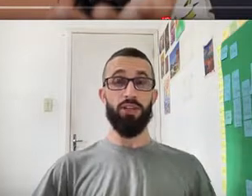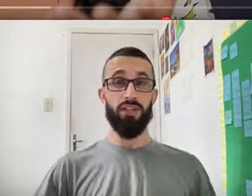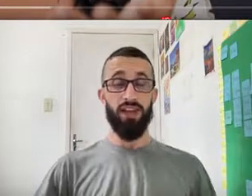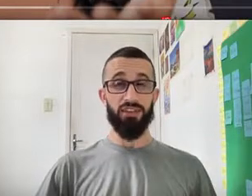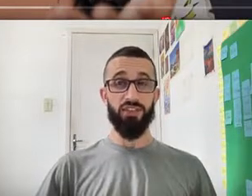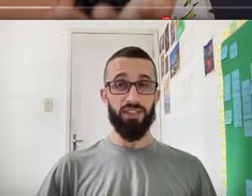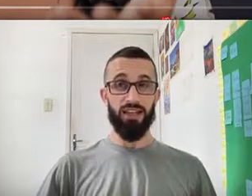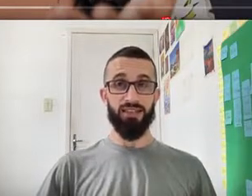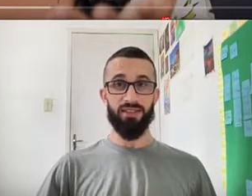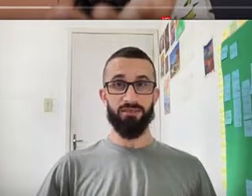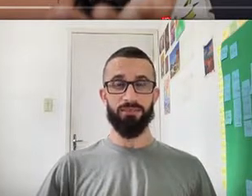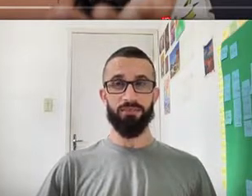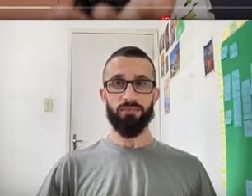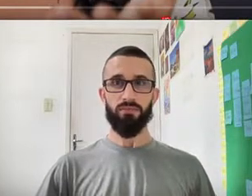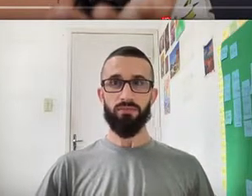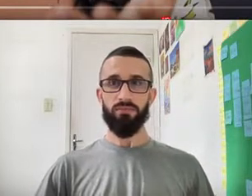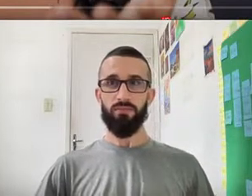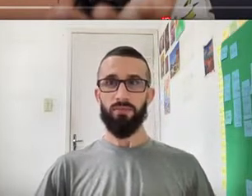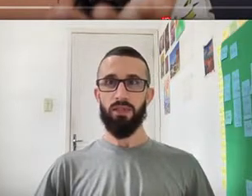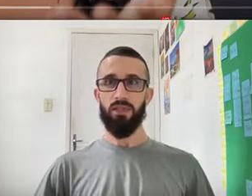For Free É De Graça